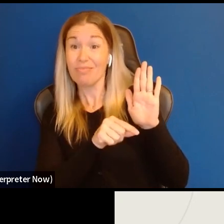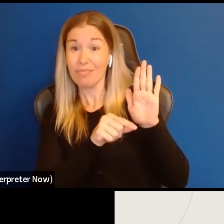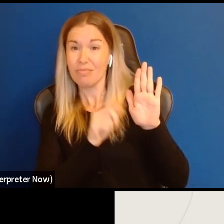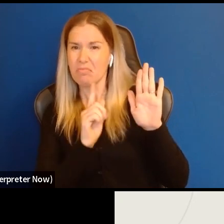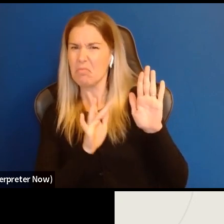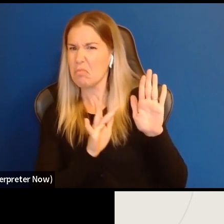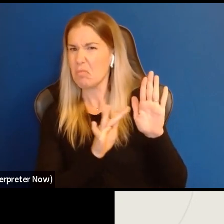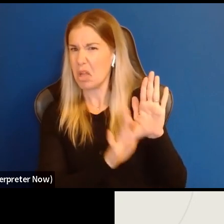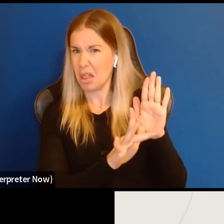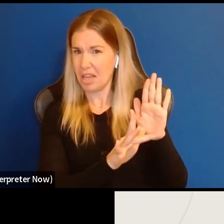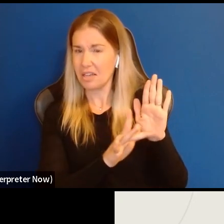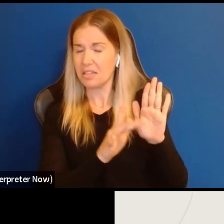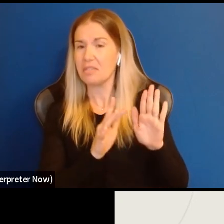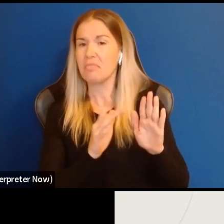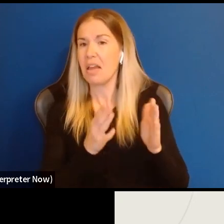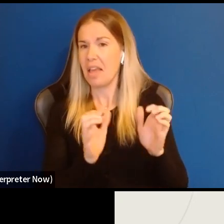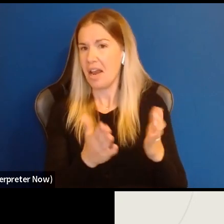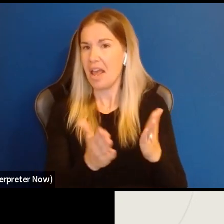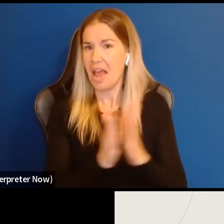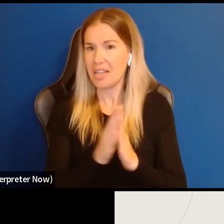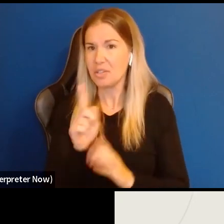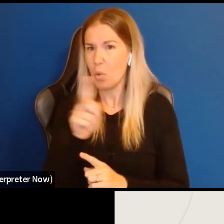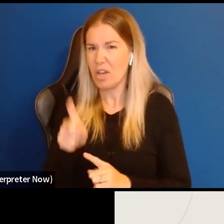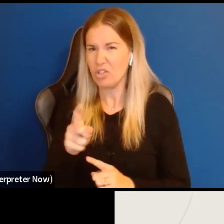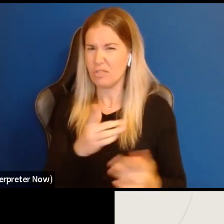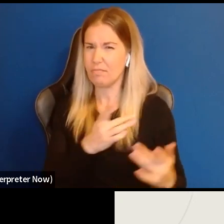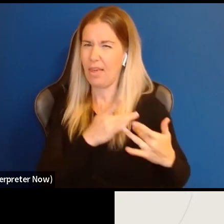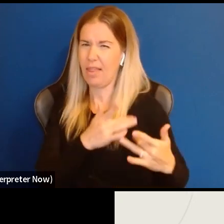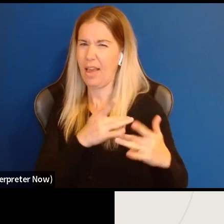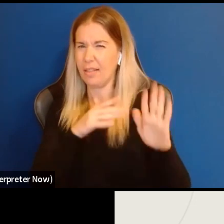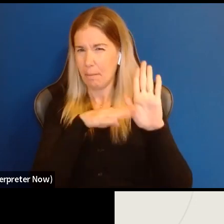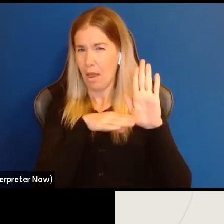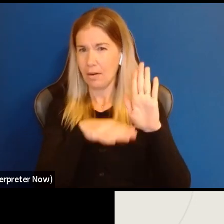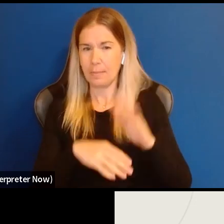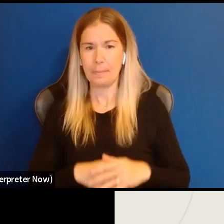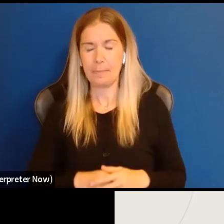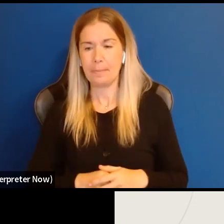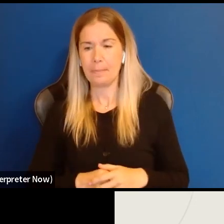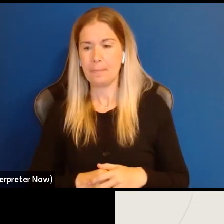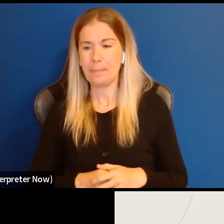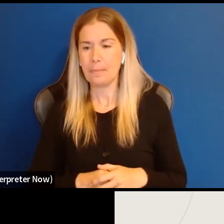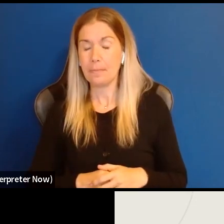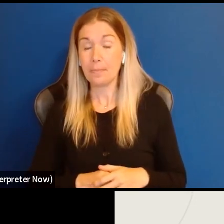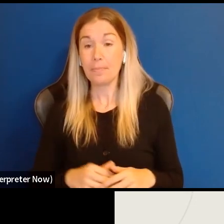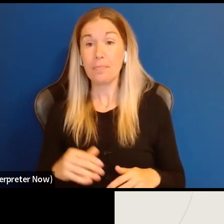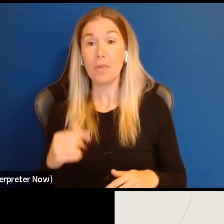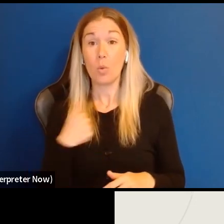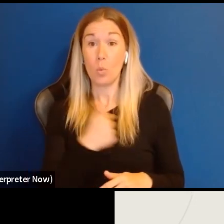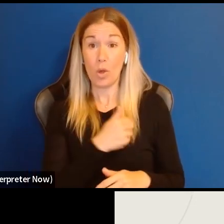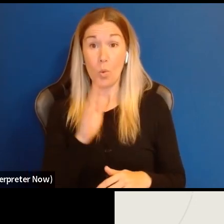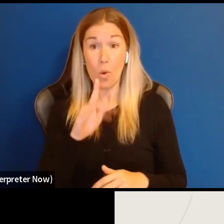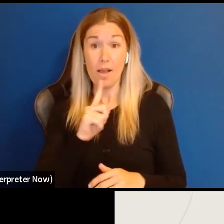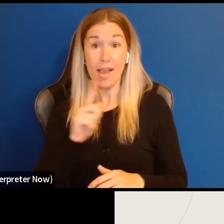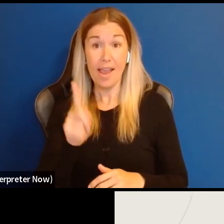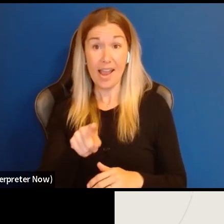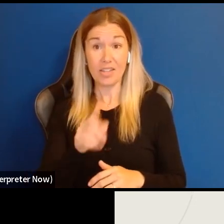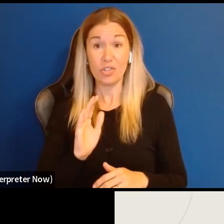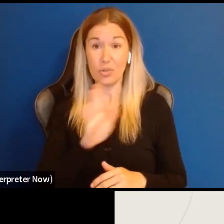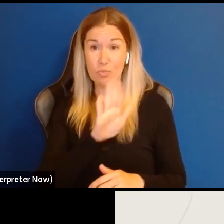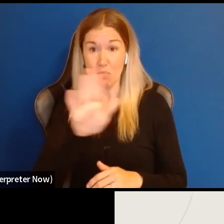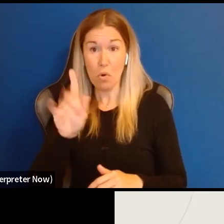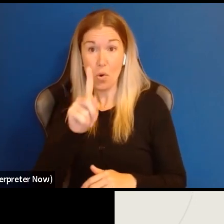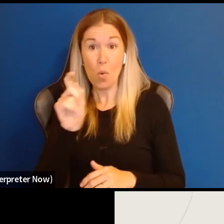Zoom controls, likely on the bottom of your screen. We will answer questions either verbally throughout the presentation